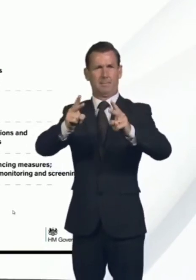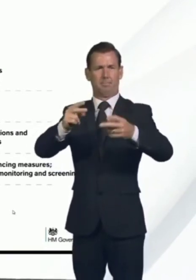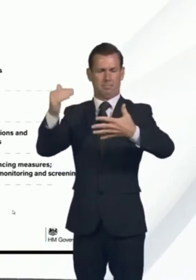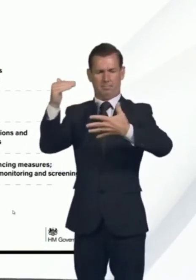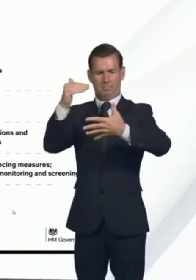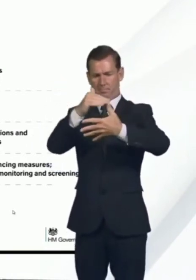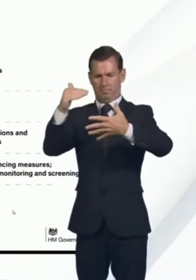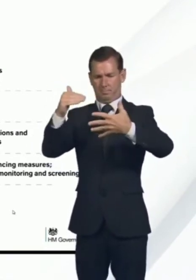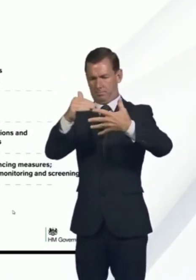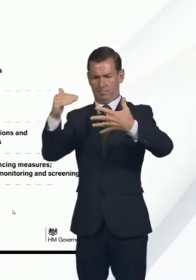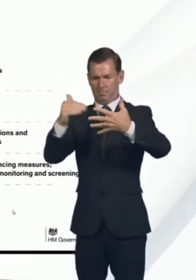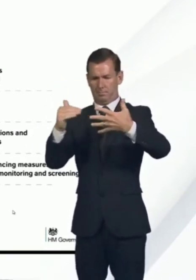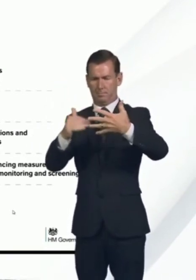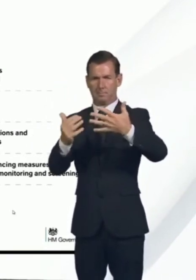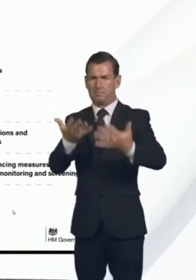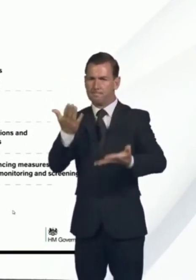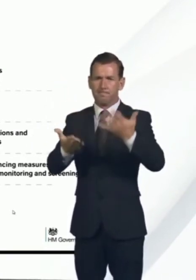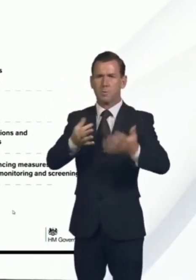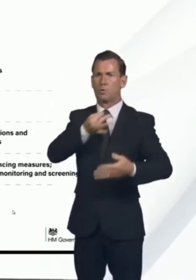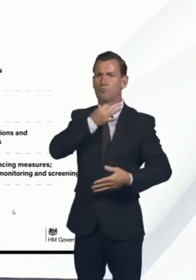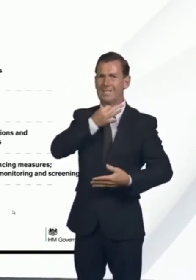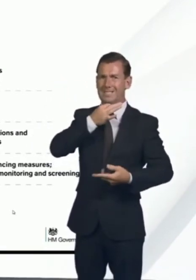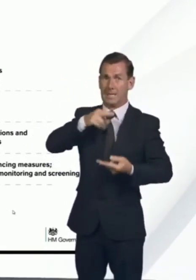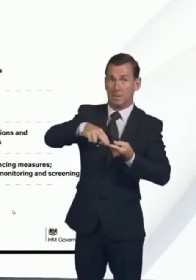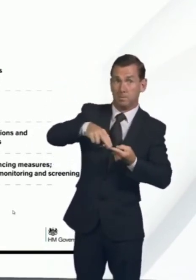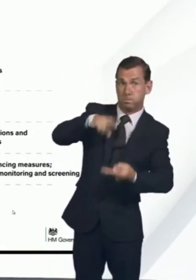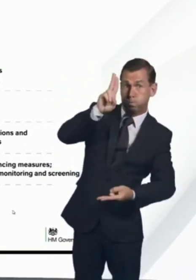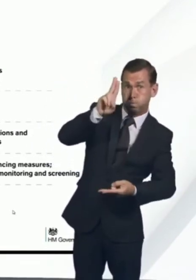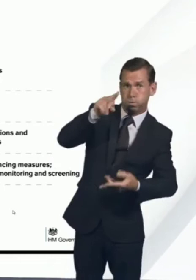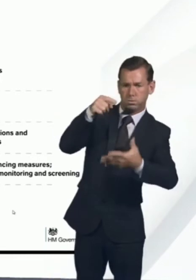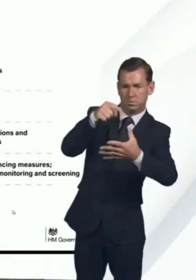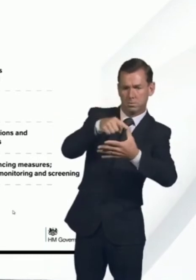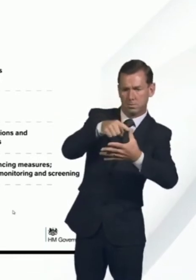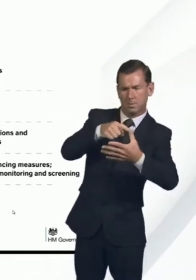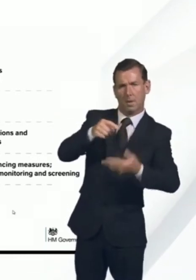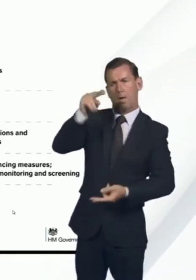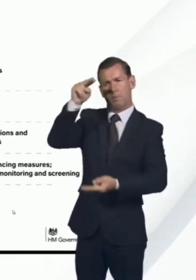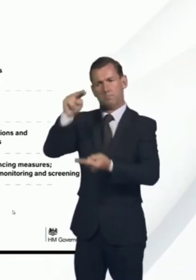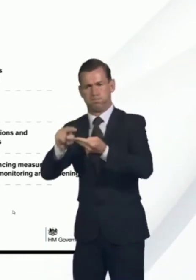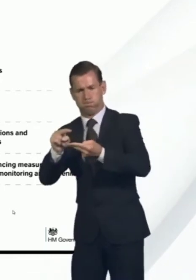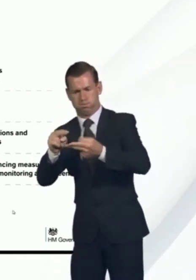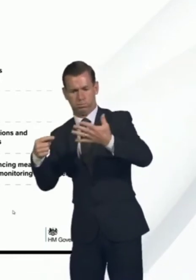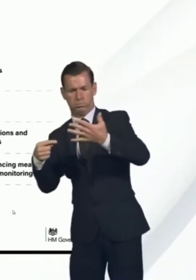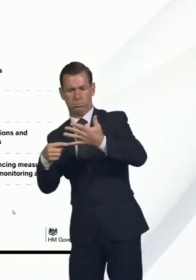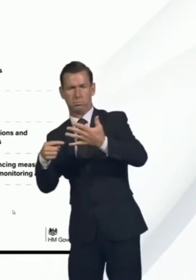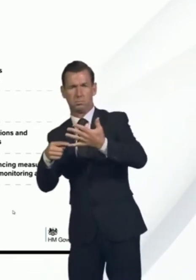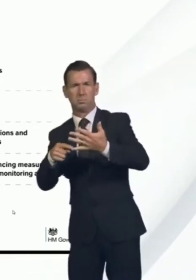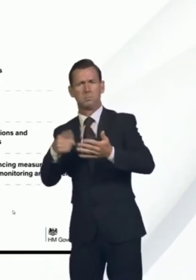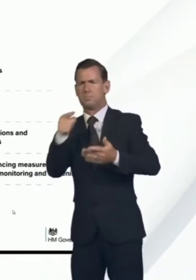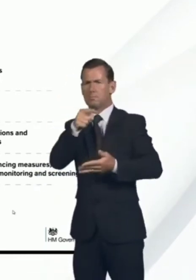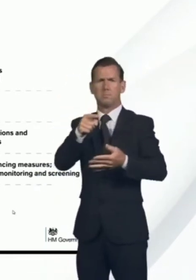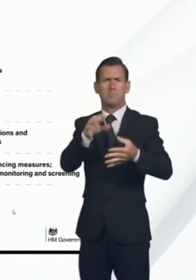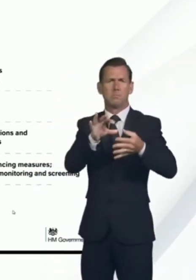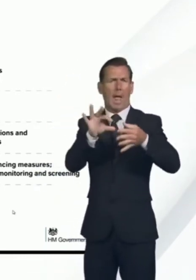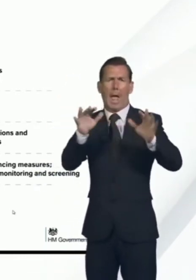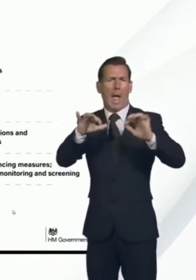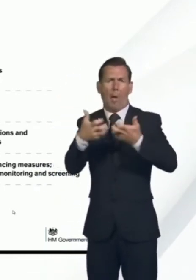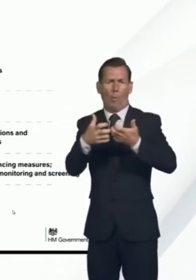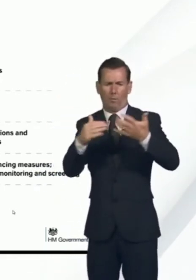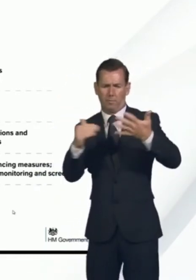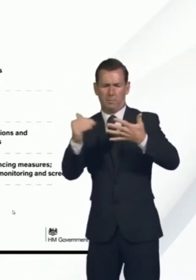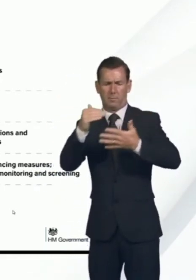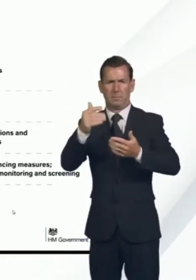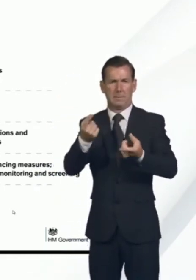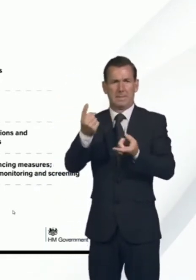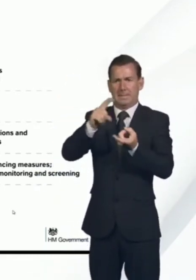relating to the level of threat posed by the virus. The alert system will be based primarily on the R-value and the number of coronavirus